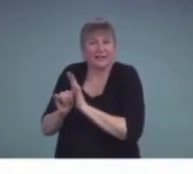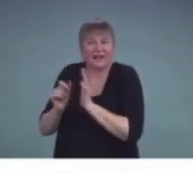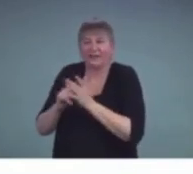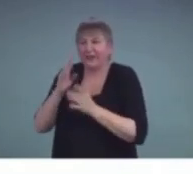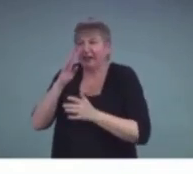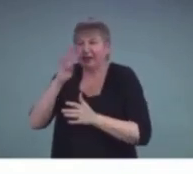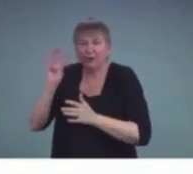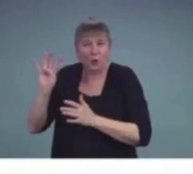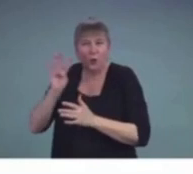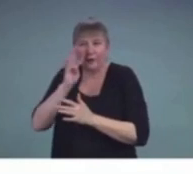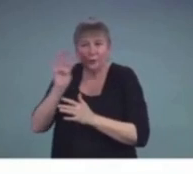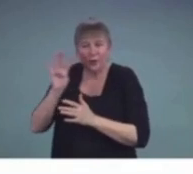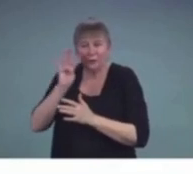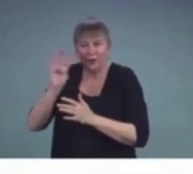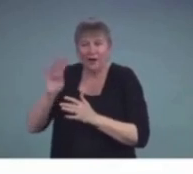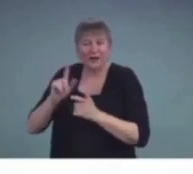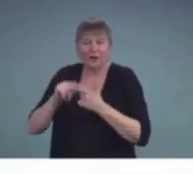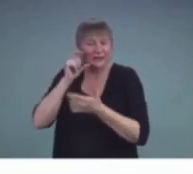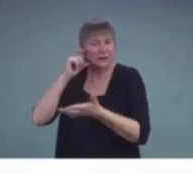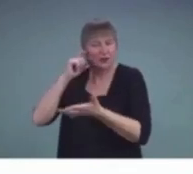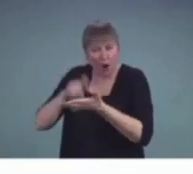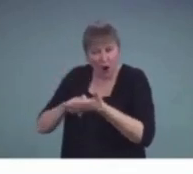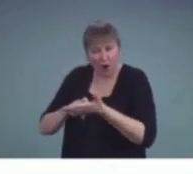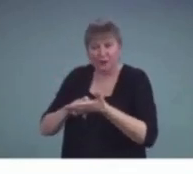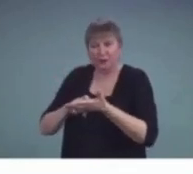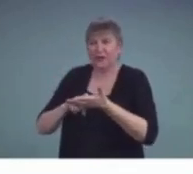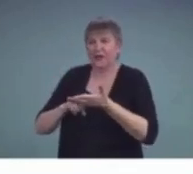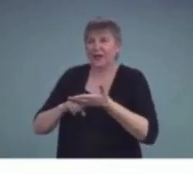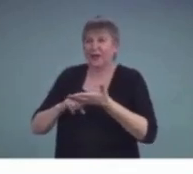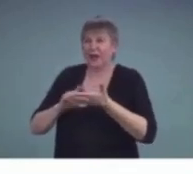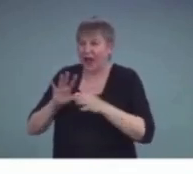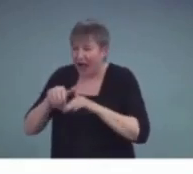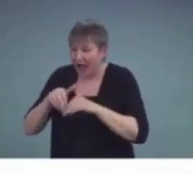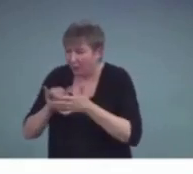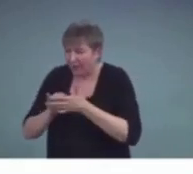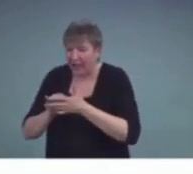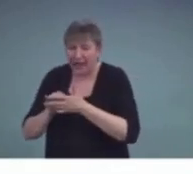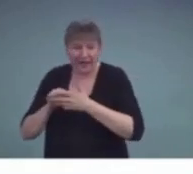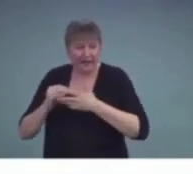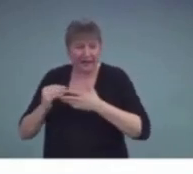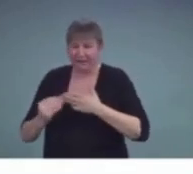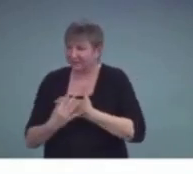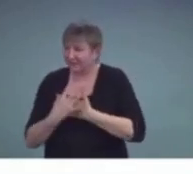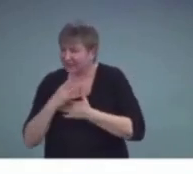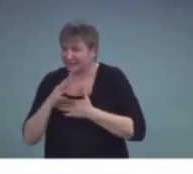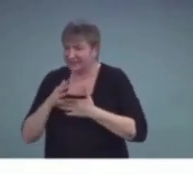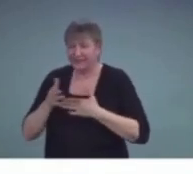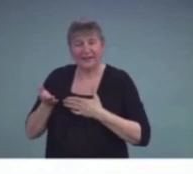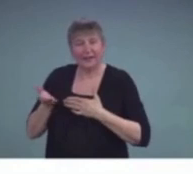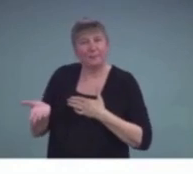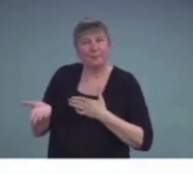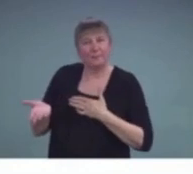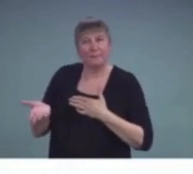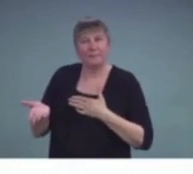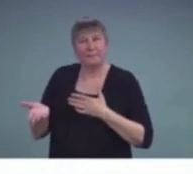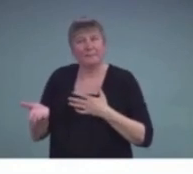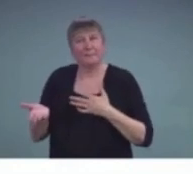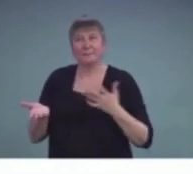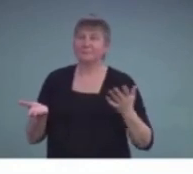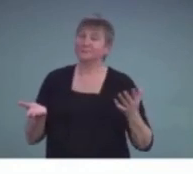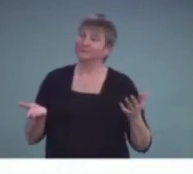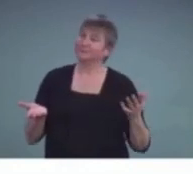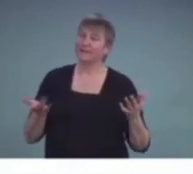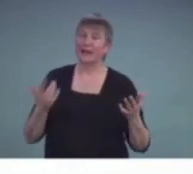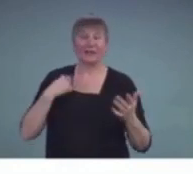acknowledge how that might impact him, I think that's very hard on a student